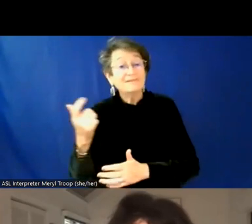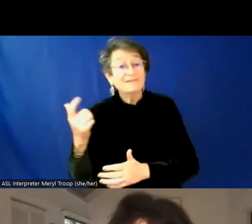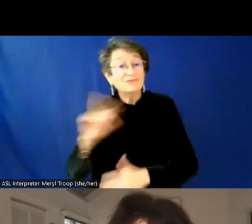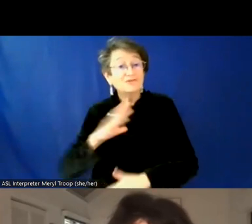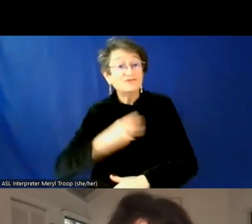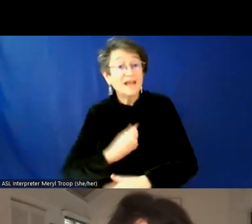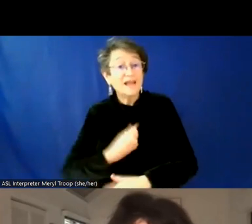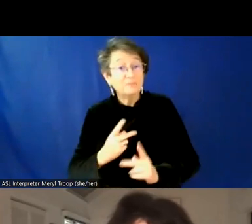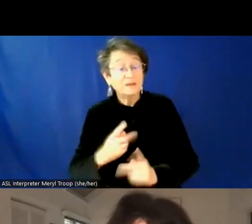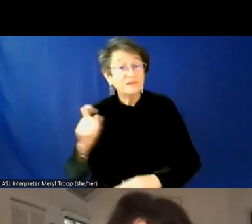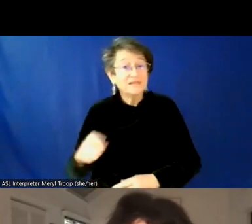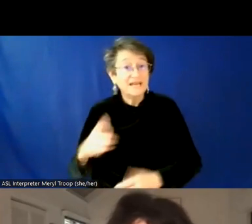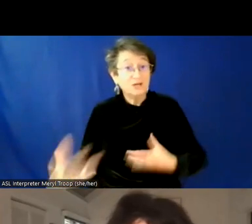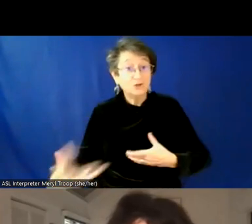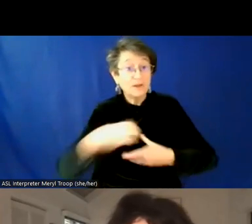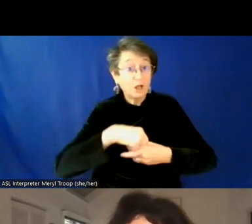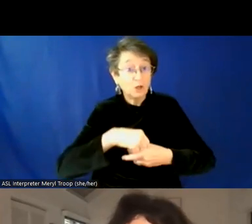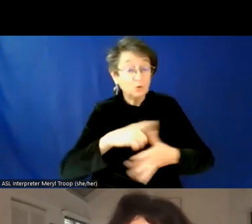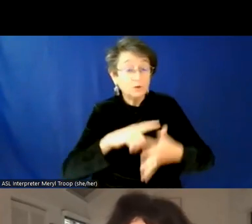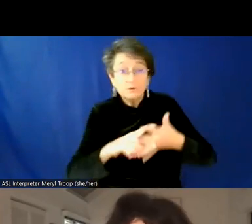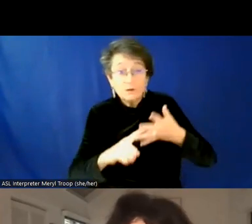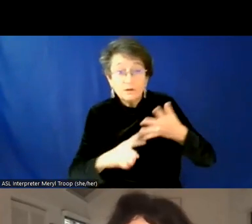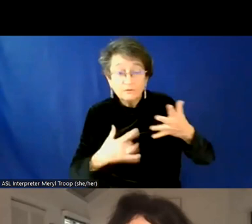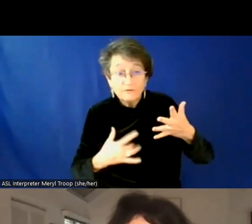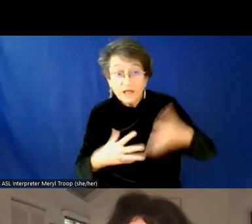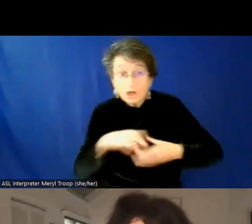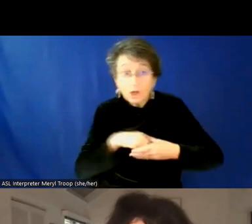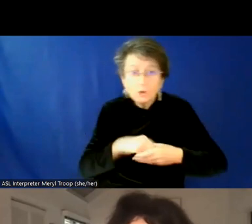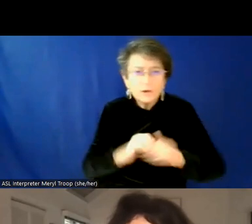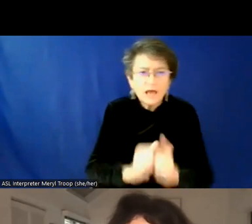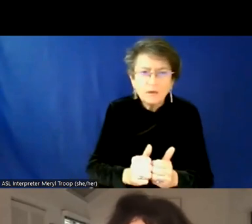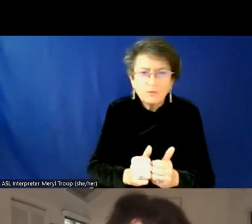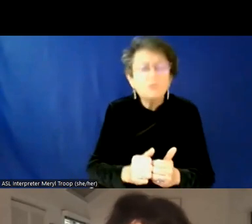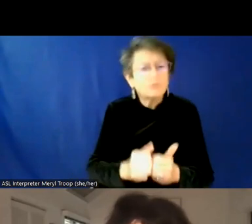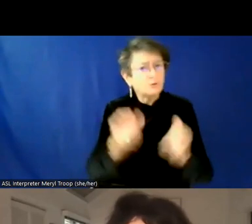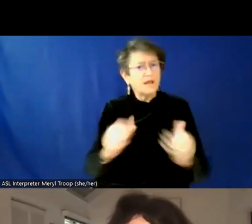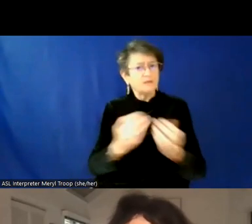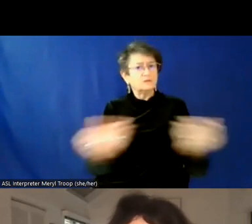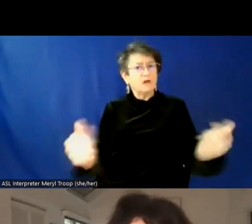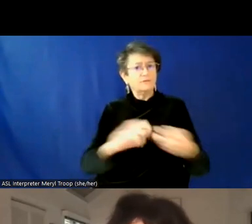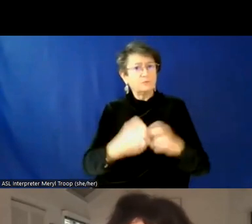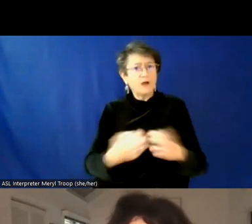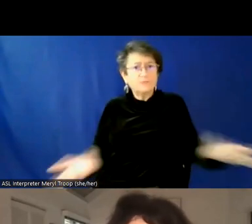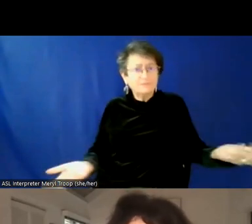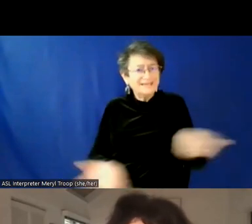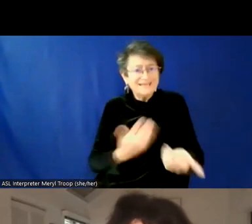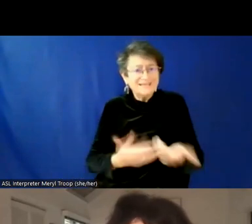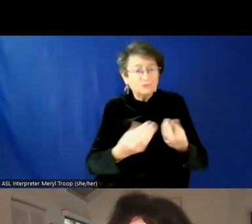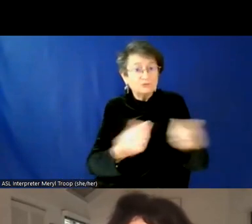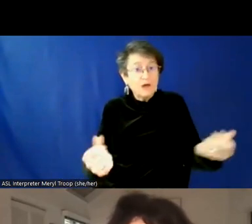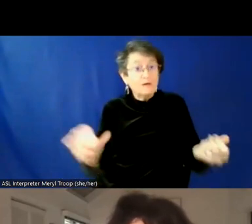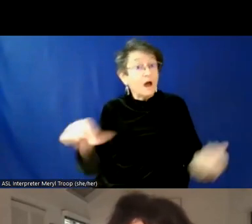they're really solvable problems, um, in ways that I think a lot of problems in our world don't feel, um, but, you know,